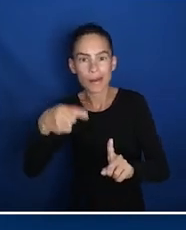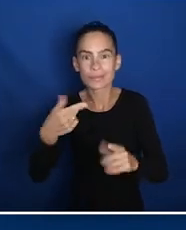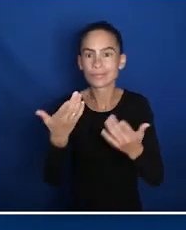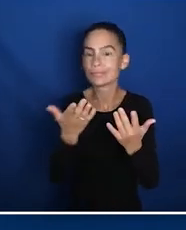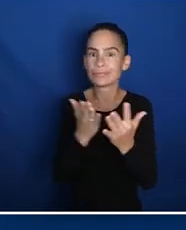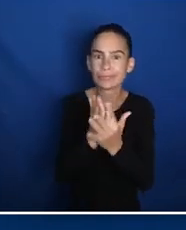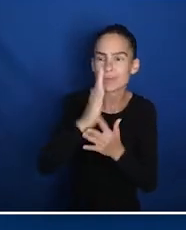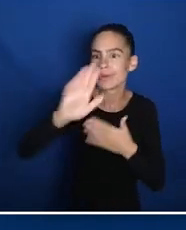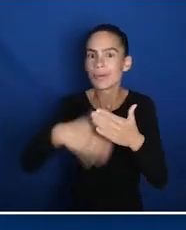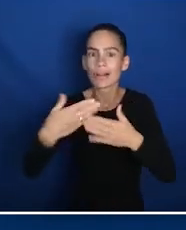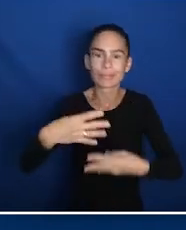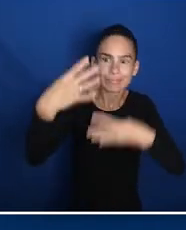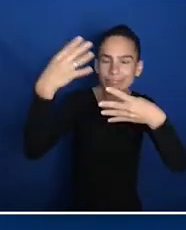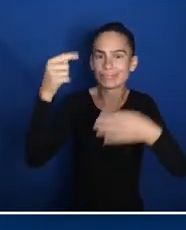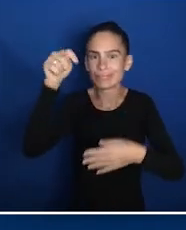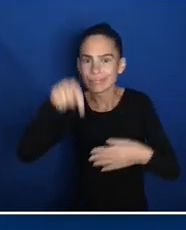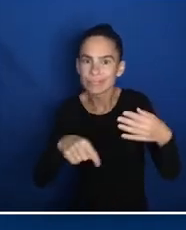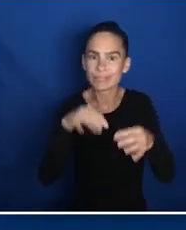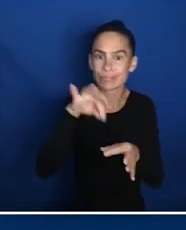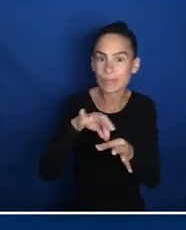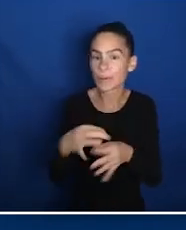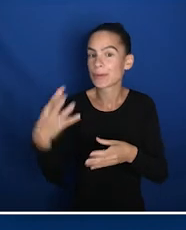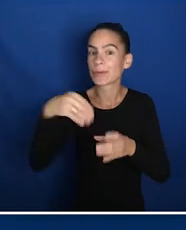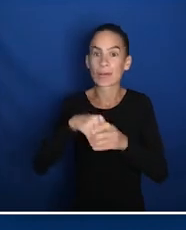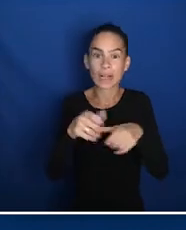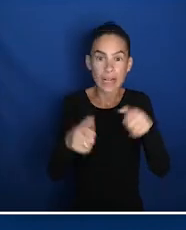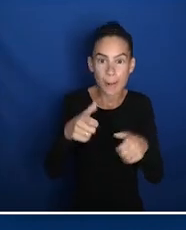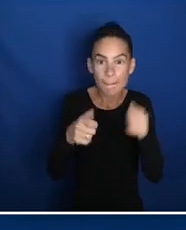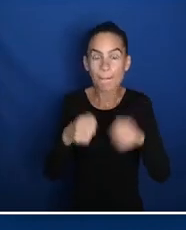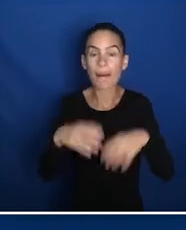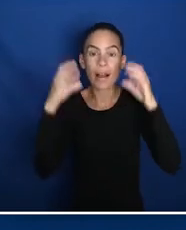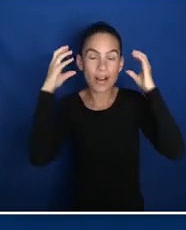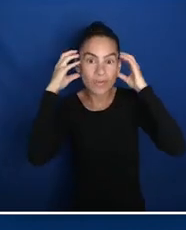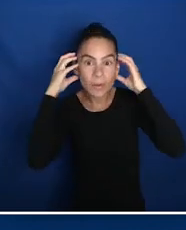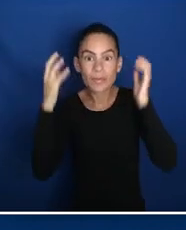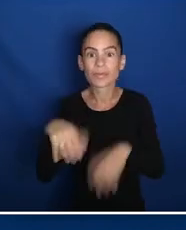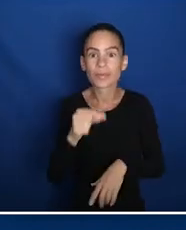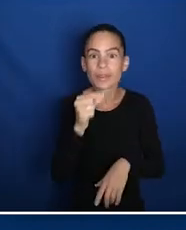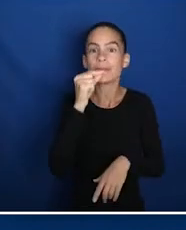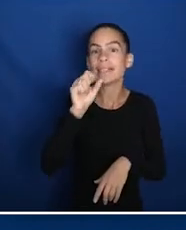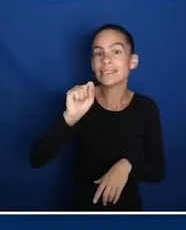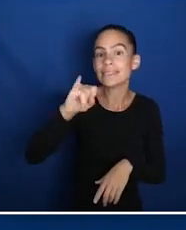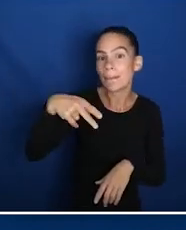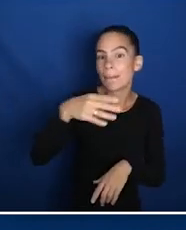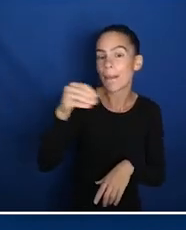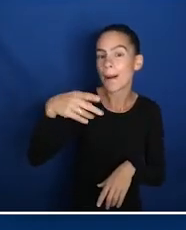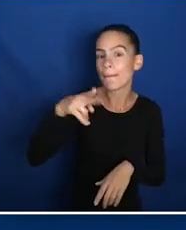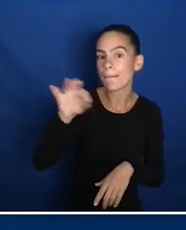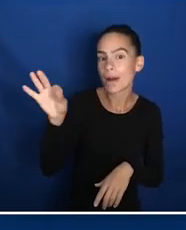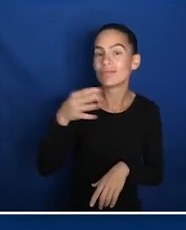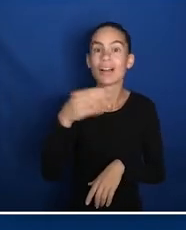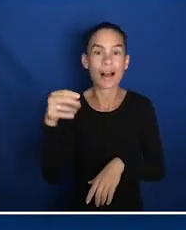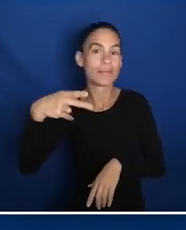voting, including a keypad, headphones, sip and puff and paddles. Audio instructions from the machine. Please